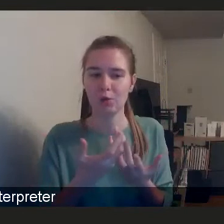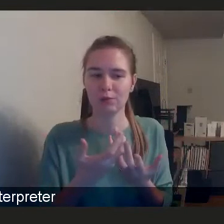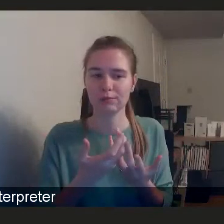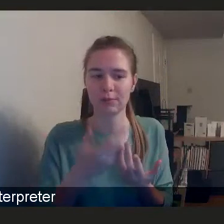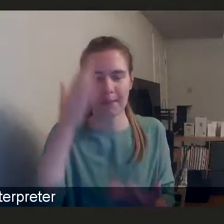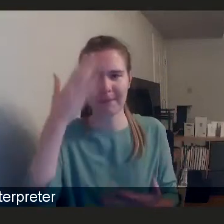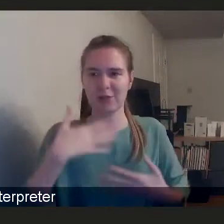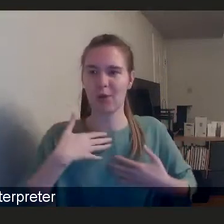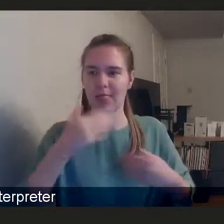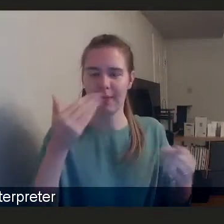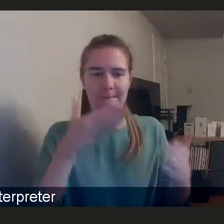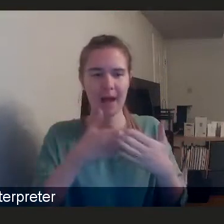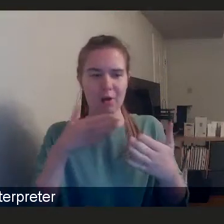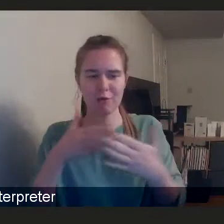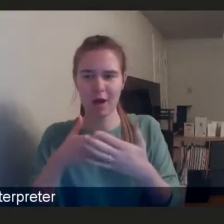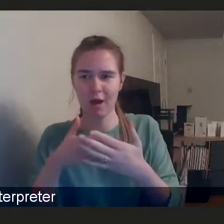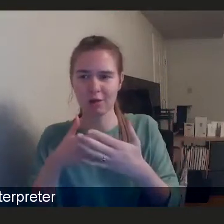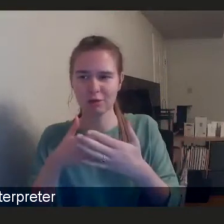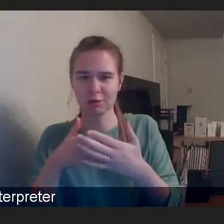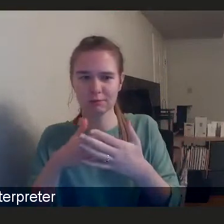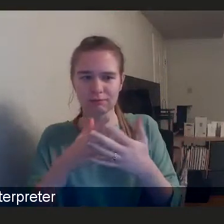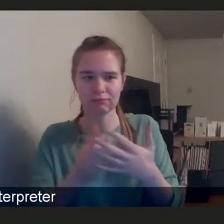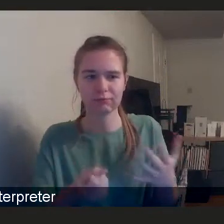barriers for BAME communities?